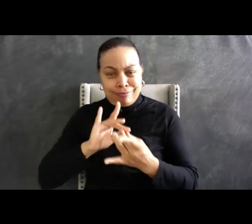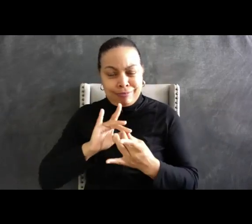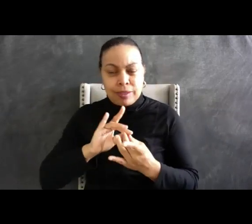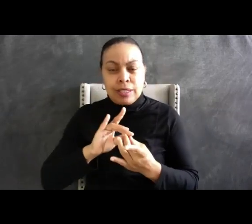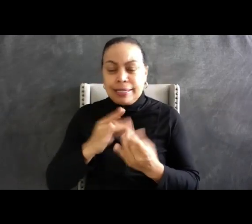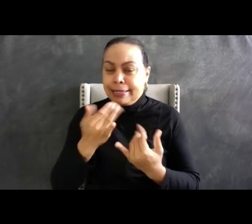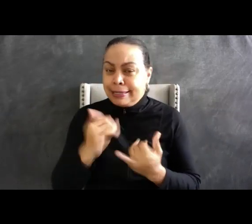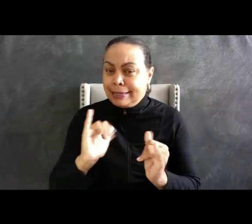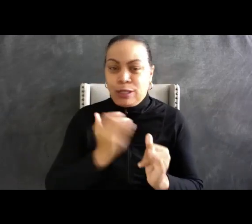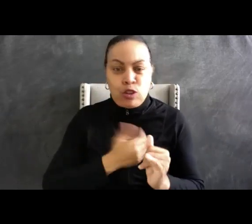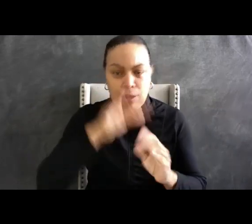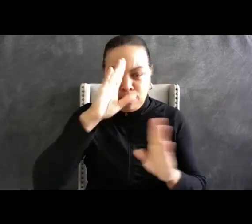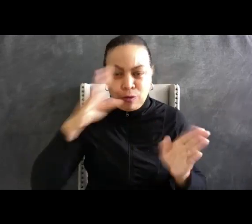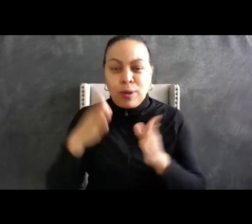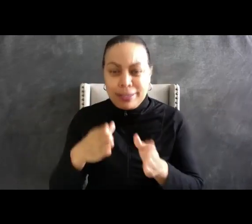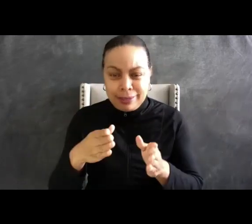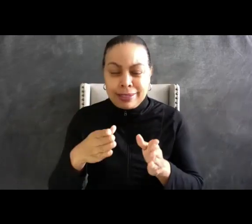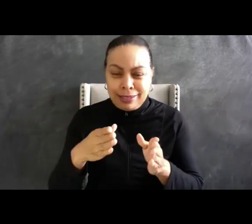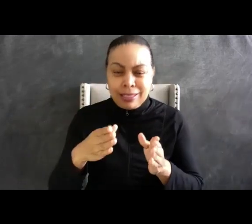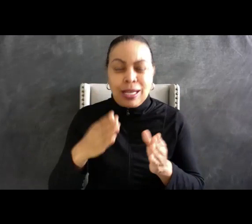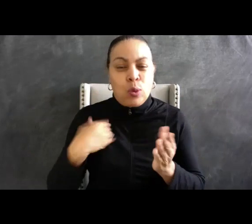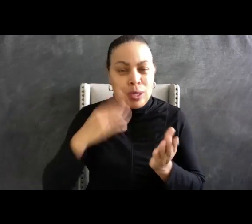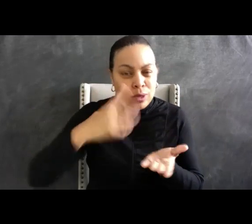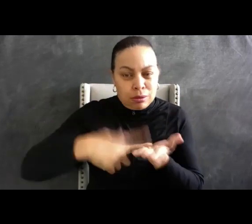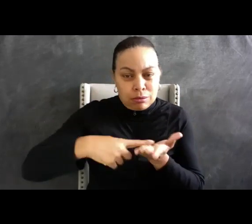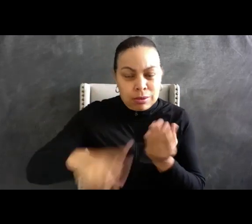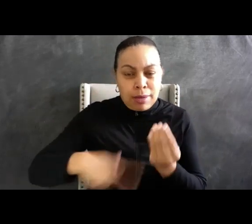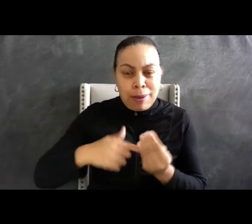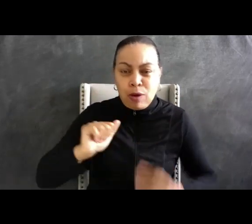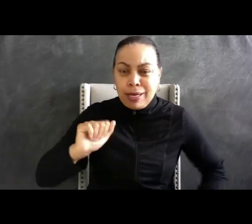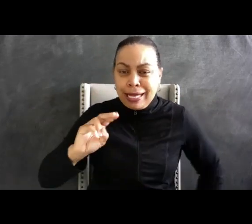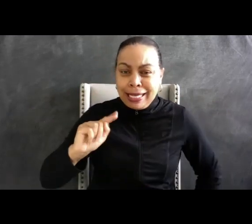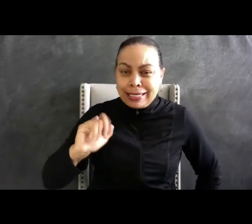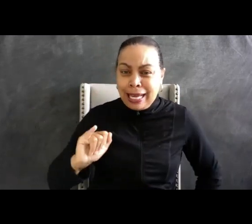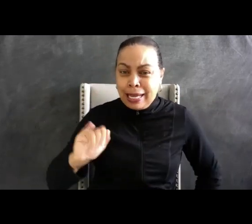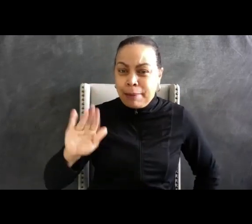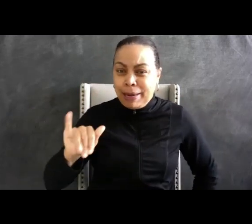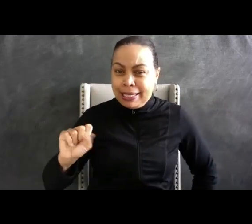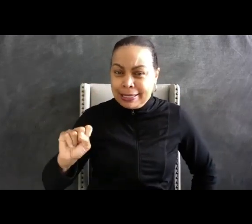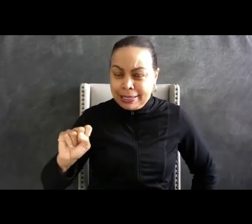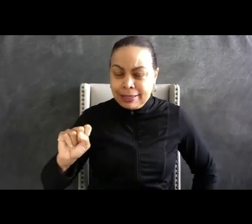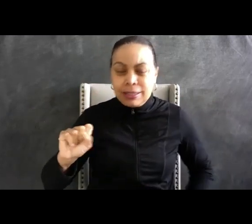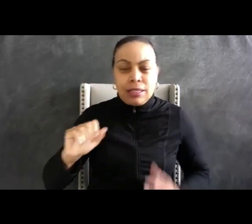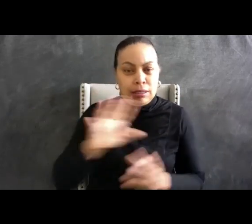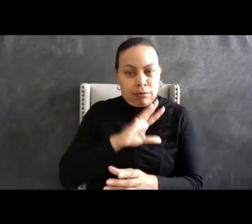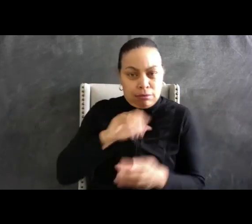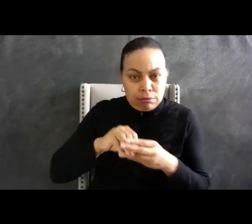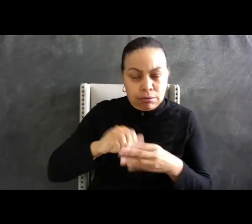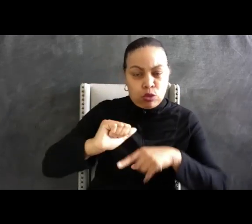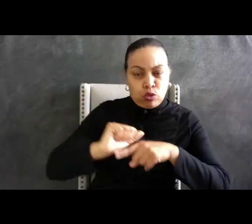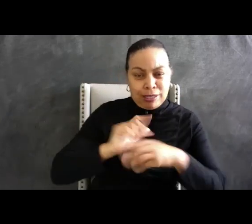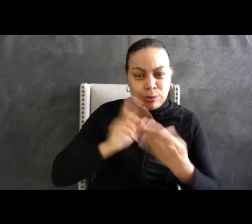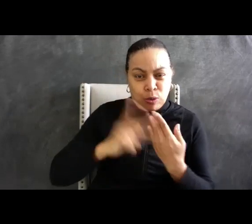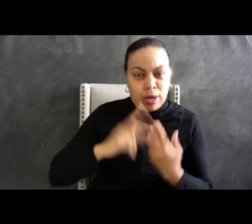as we explore how anti-bias training programs help law enforcement officers to continue to work